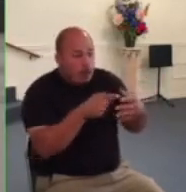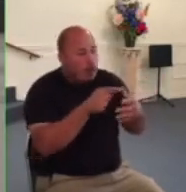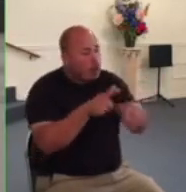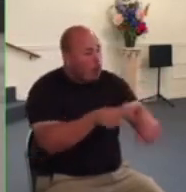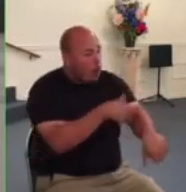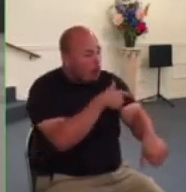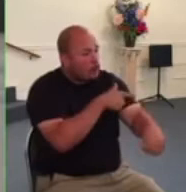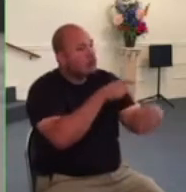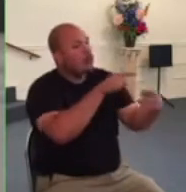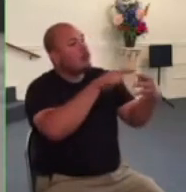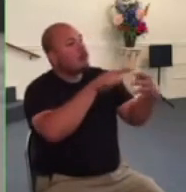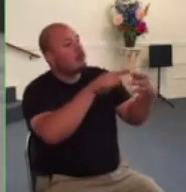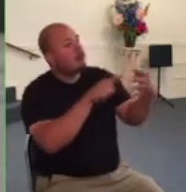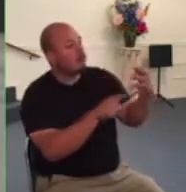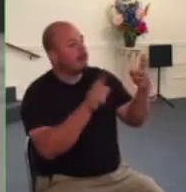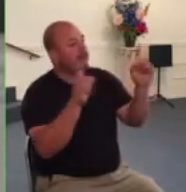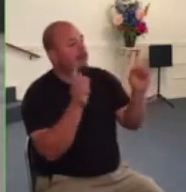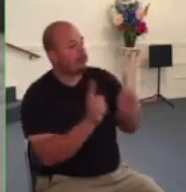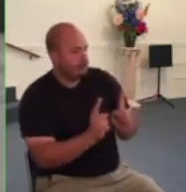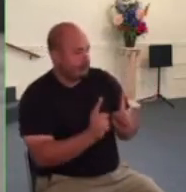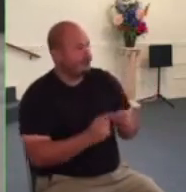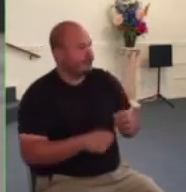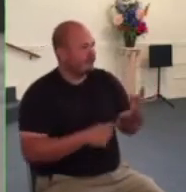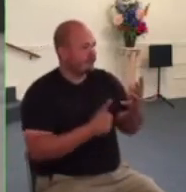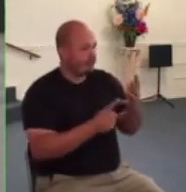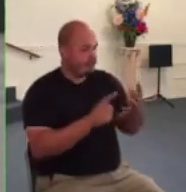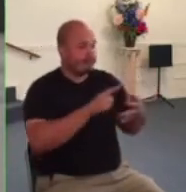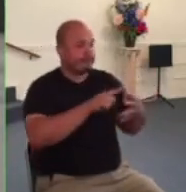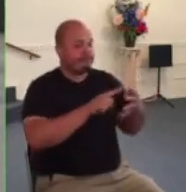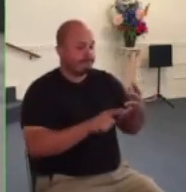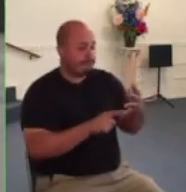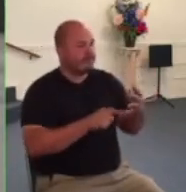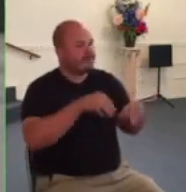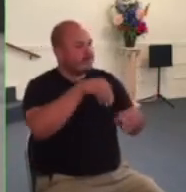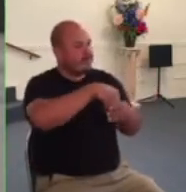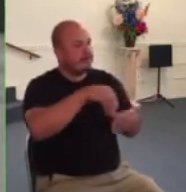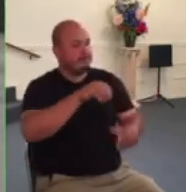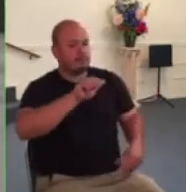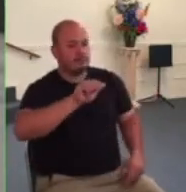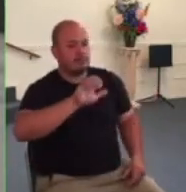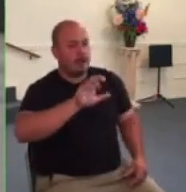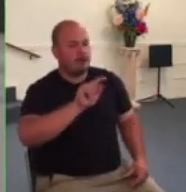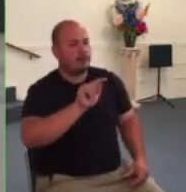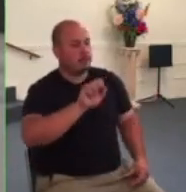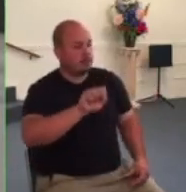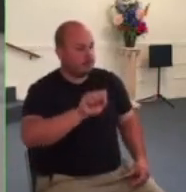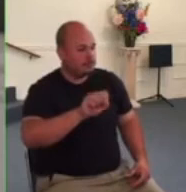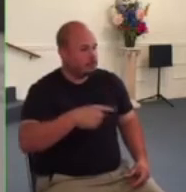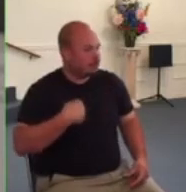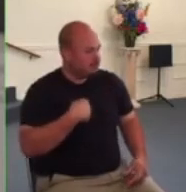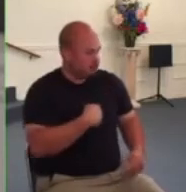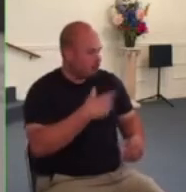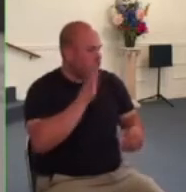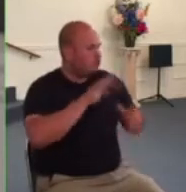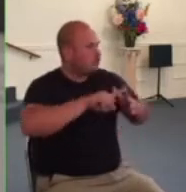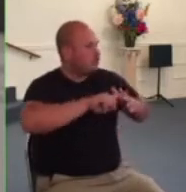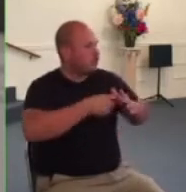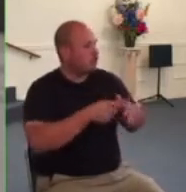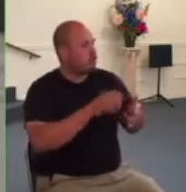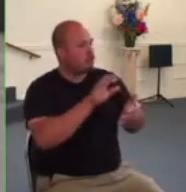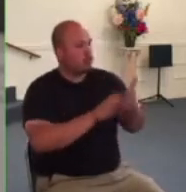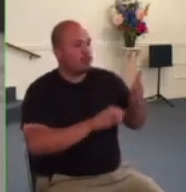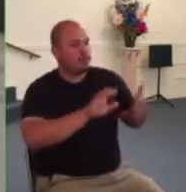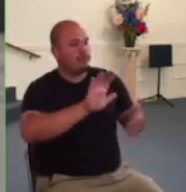beginning in the book of acts which we're studying through in this lesson series we'll start in acts chapter 5 and